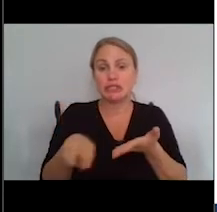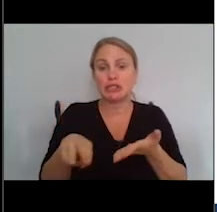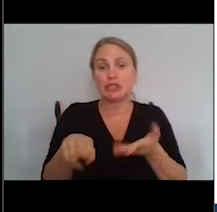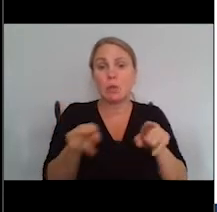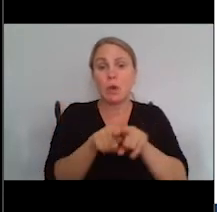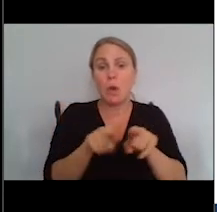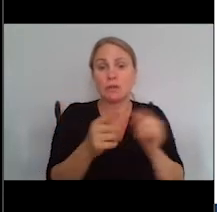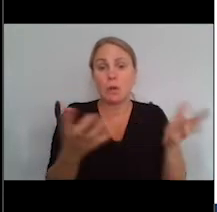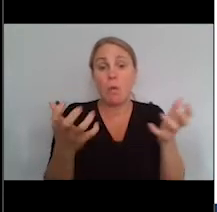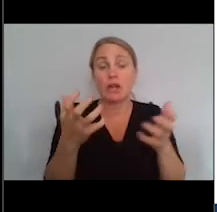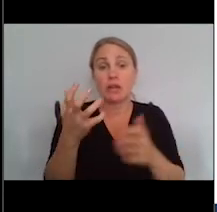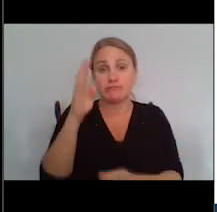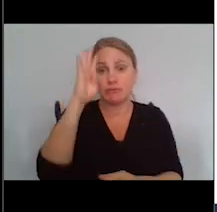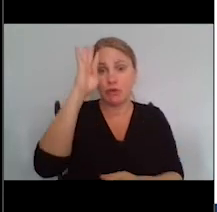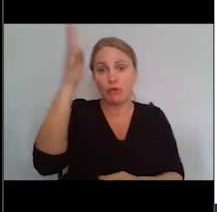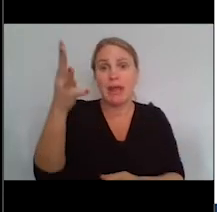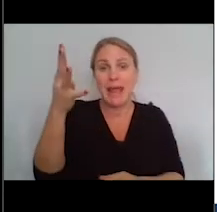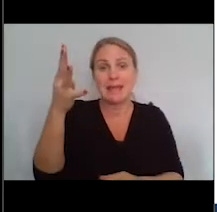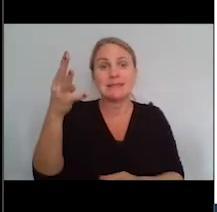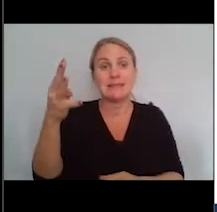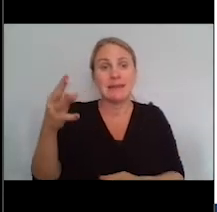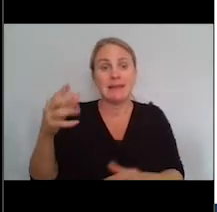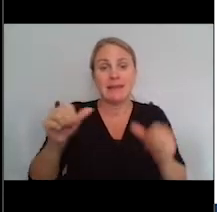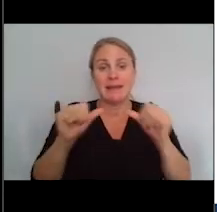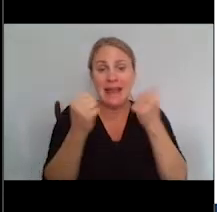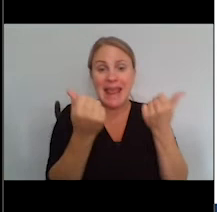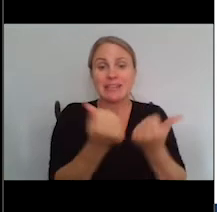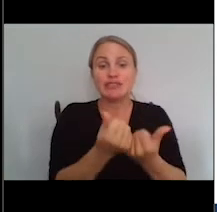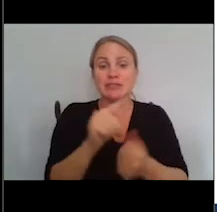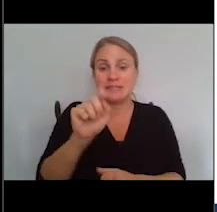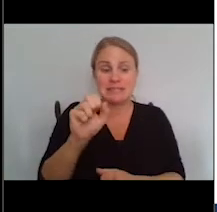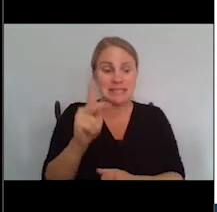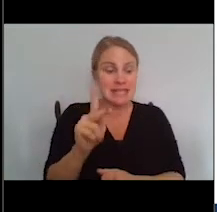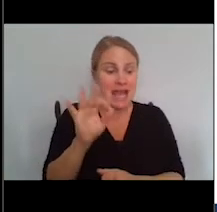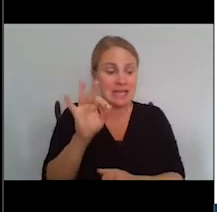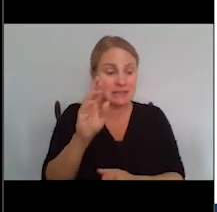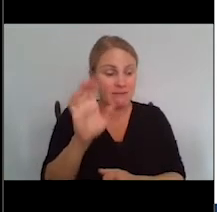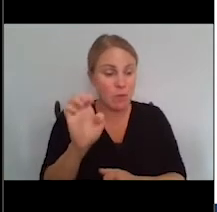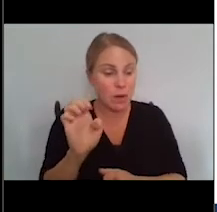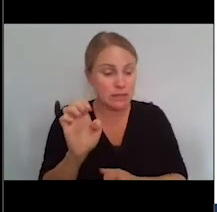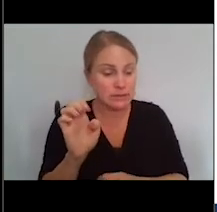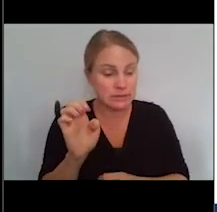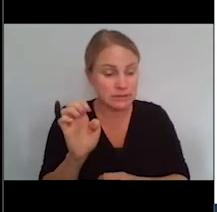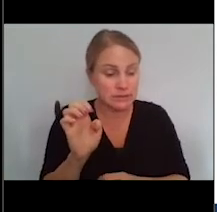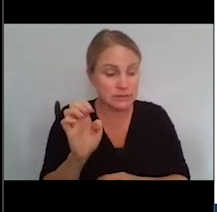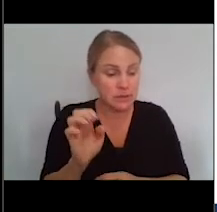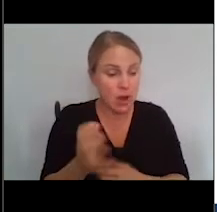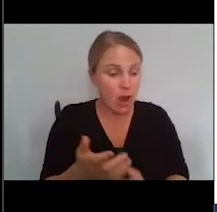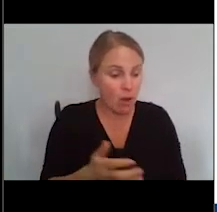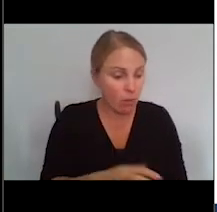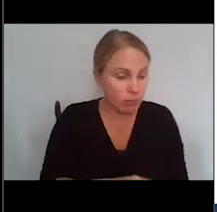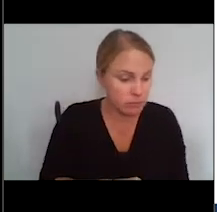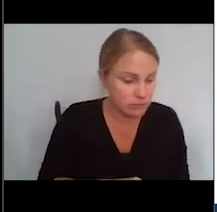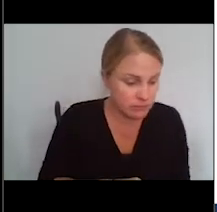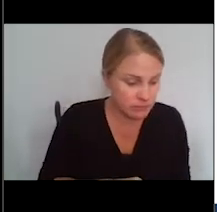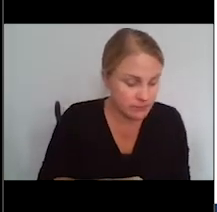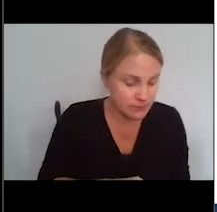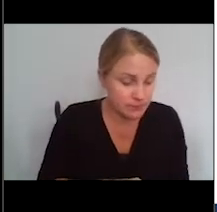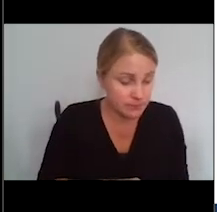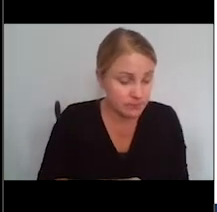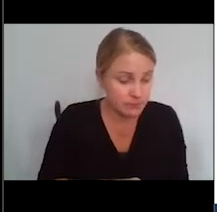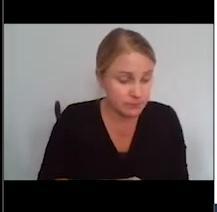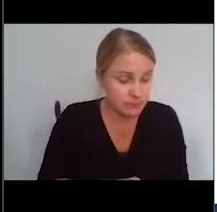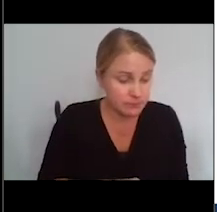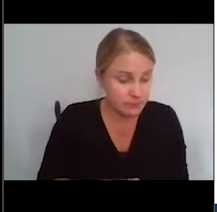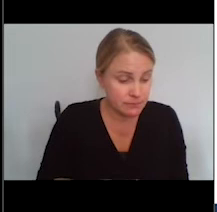create an interagency task force and public awareness campaigns that would, again, promote